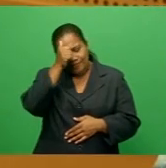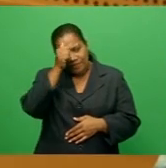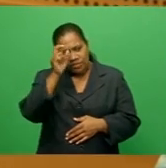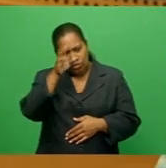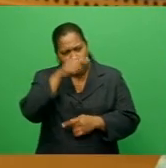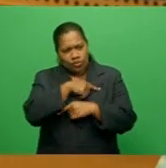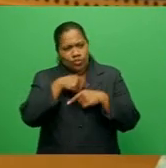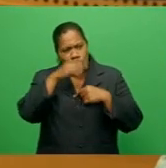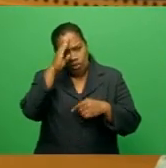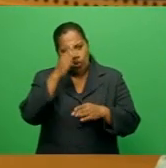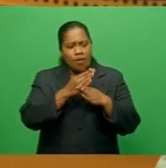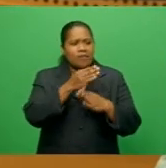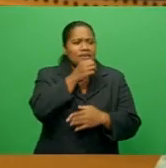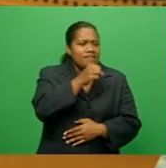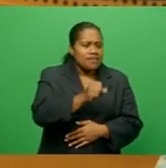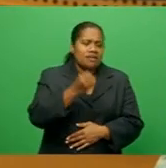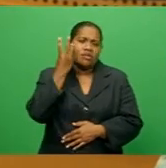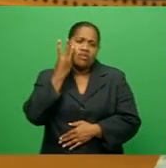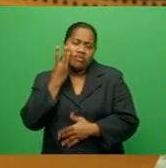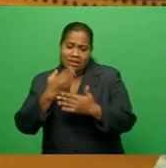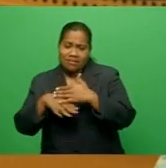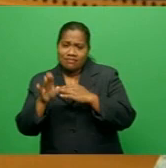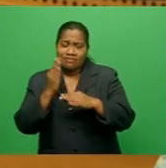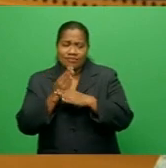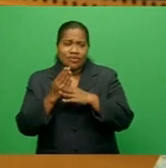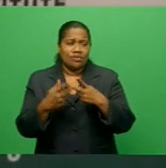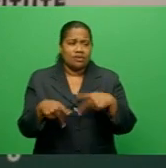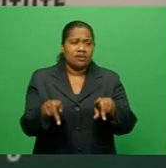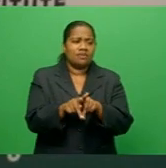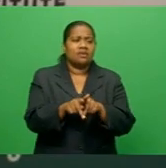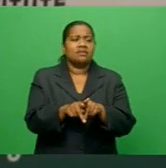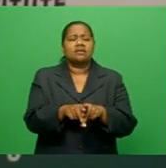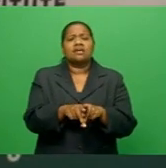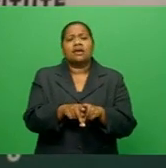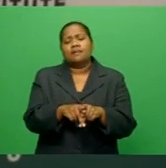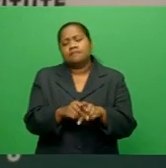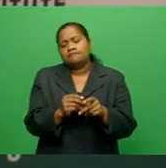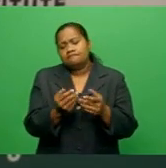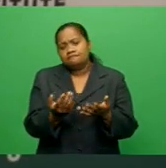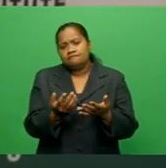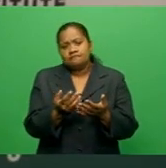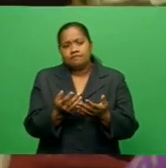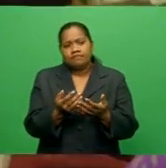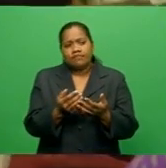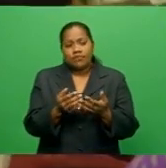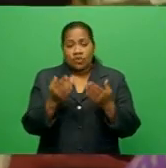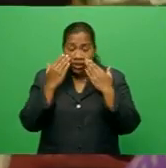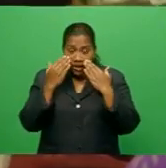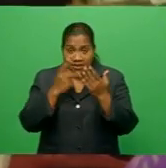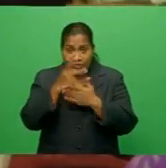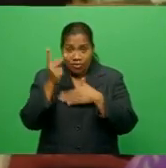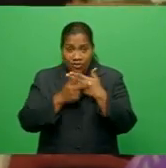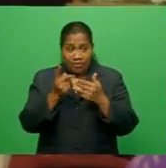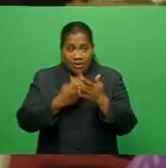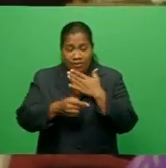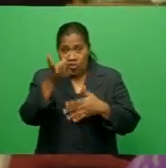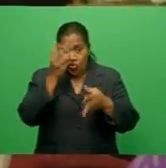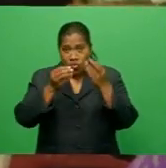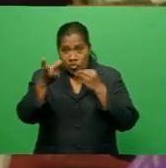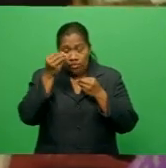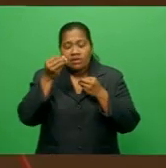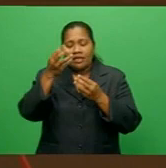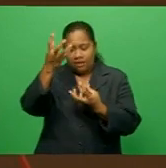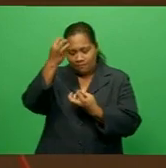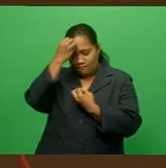men and women who are in the workplace takes the awareness programs back home. President Kameli Mbatieweti